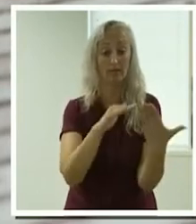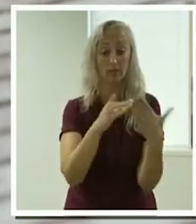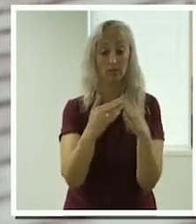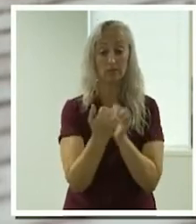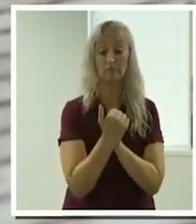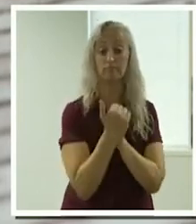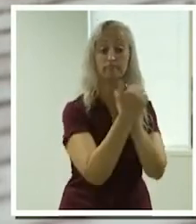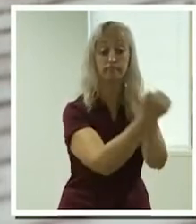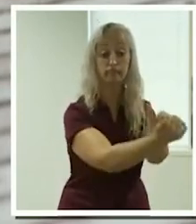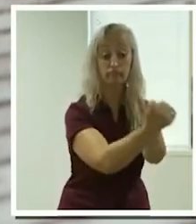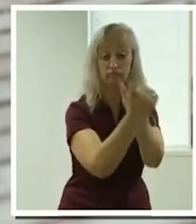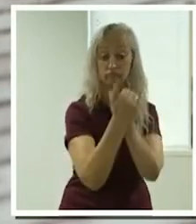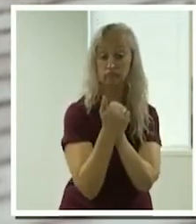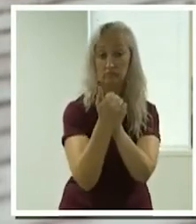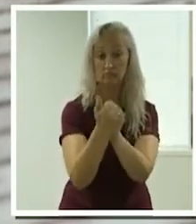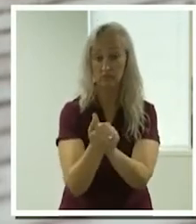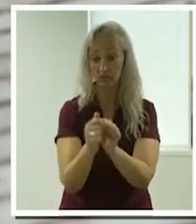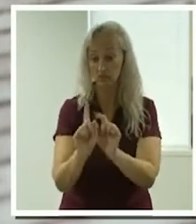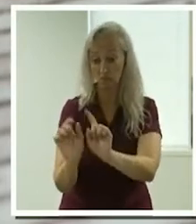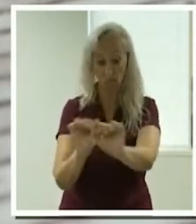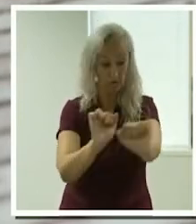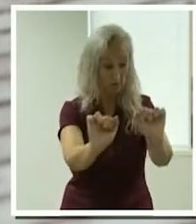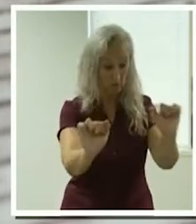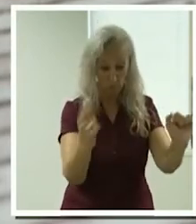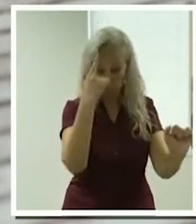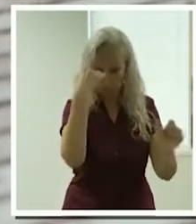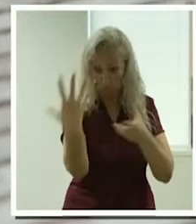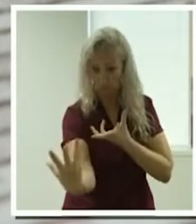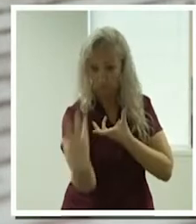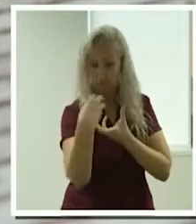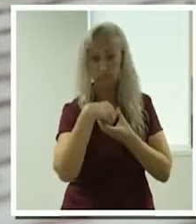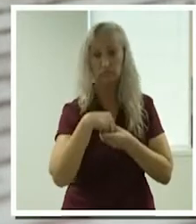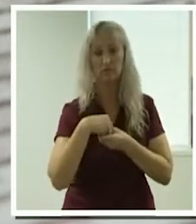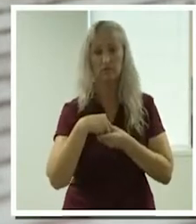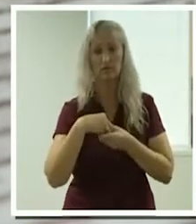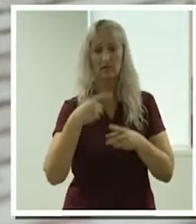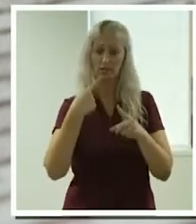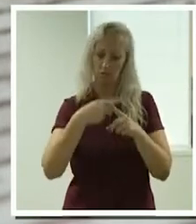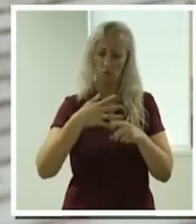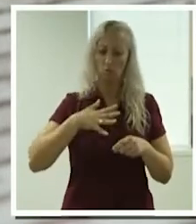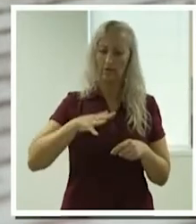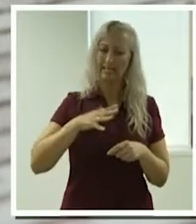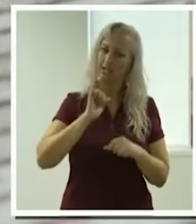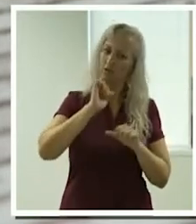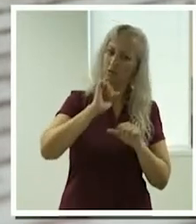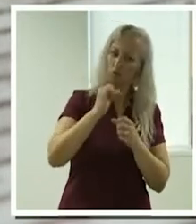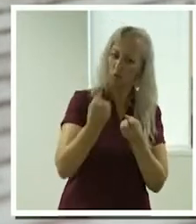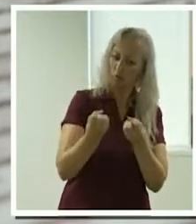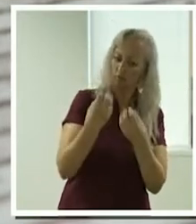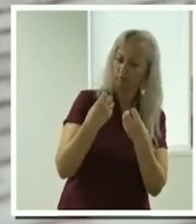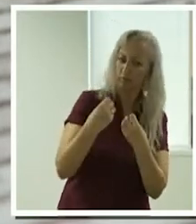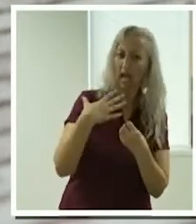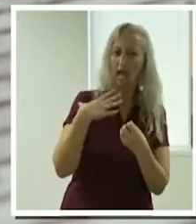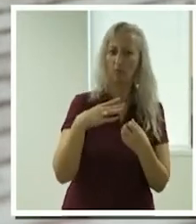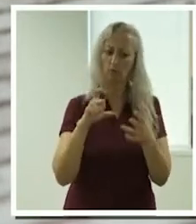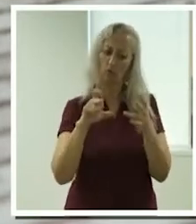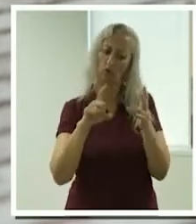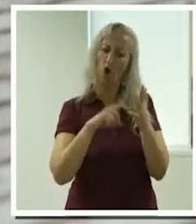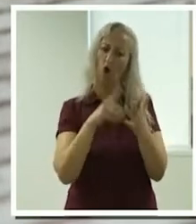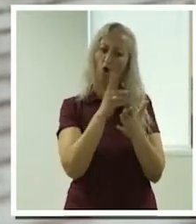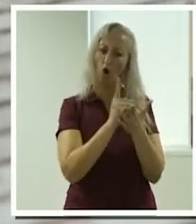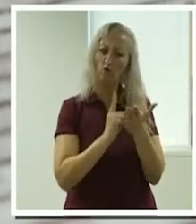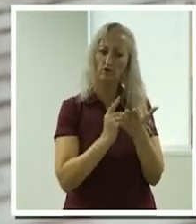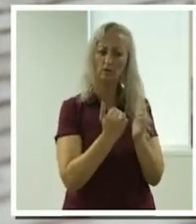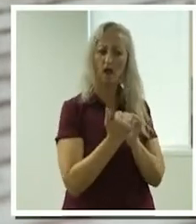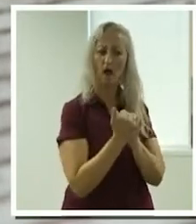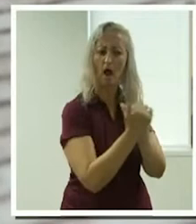that meet your requirements as independent support providers and small businesses in this sector. And we want to co-design solutions with our older